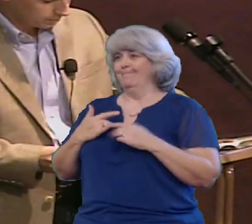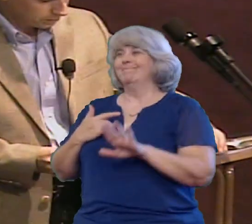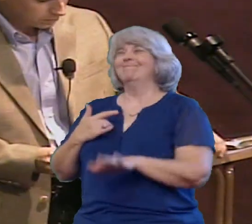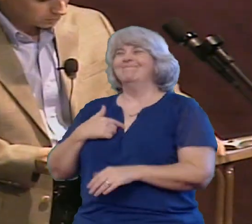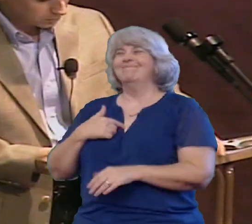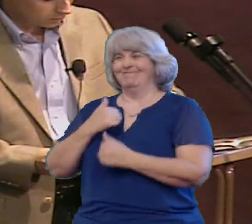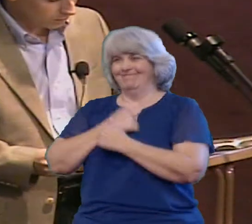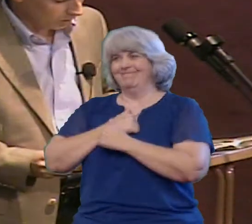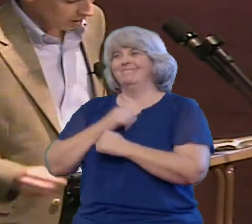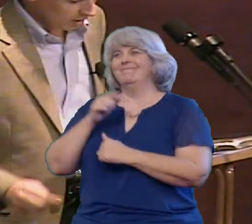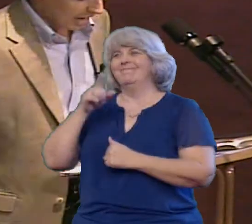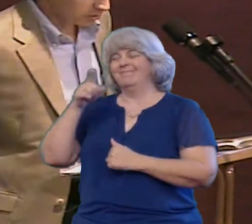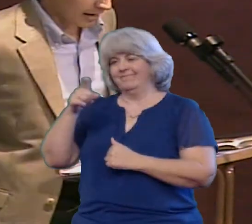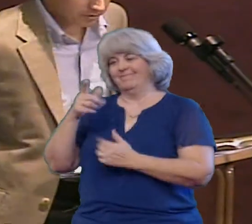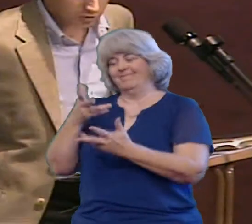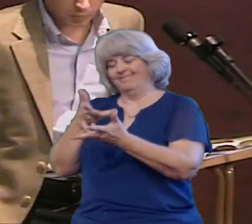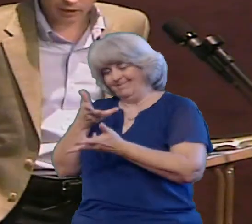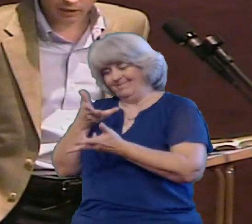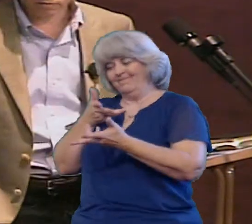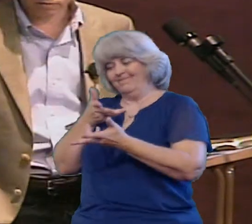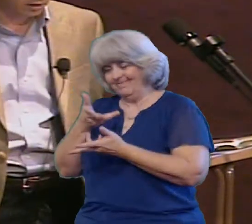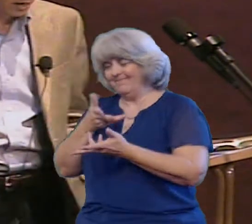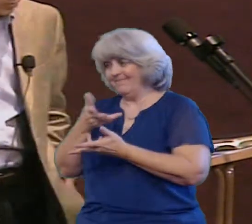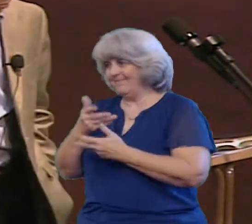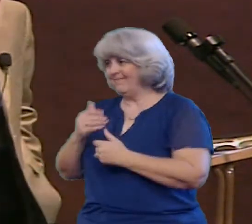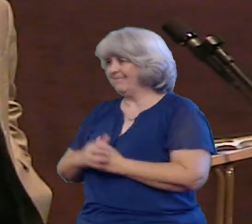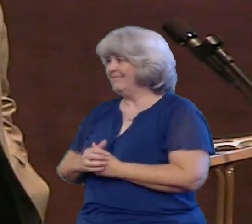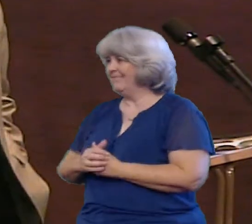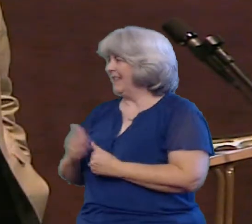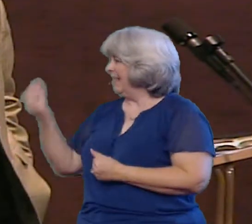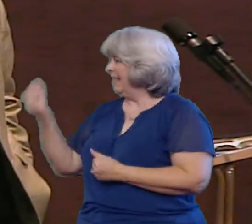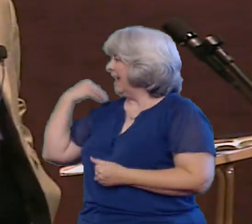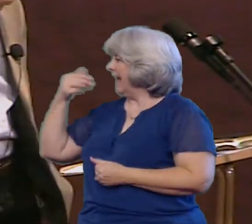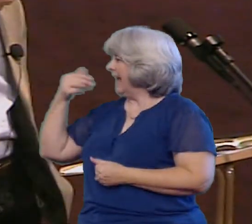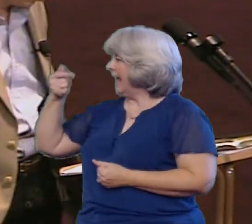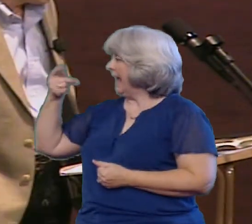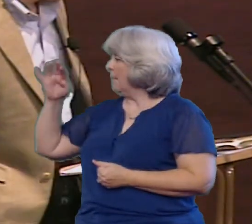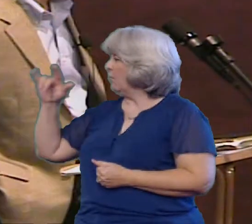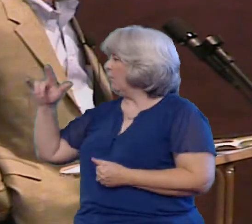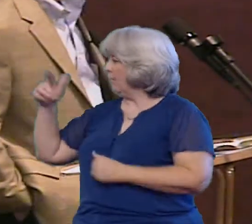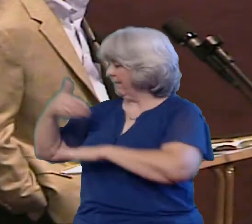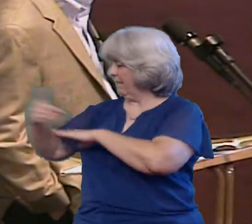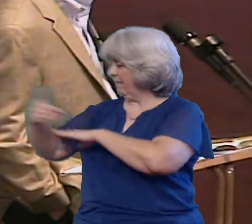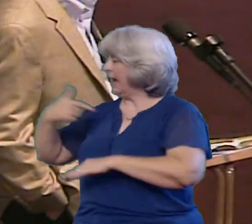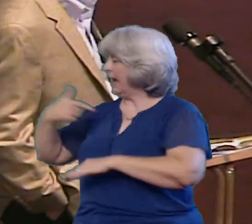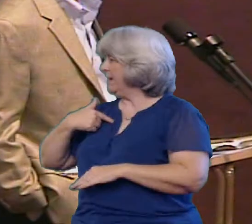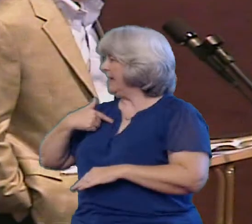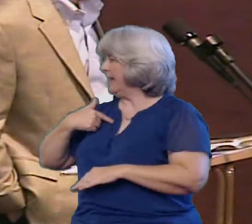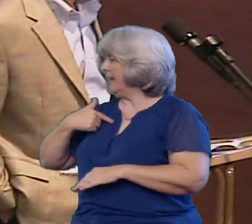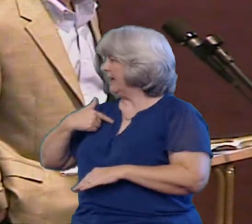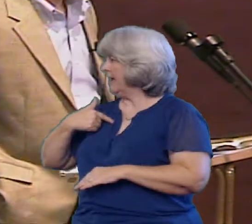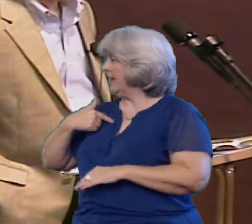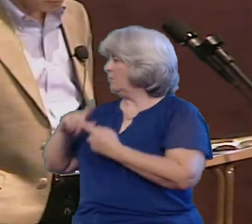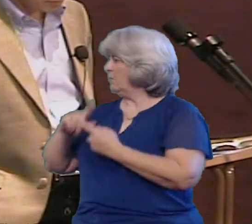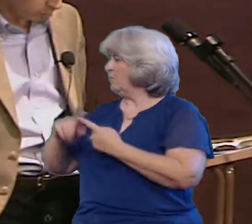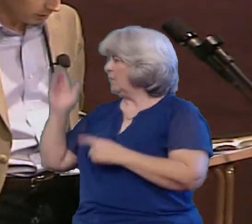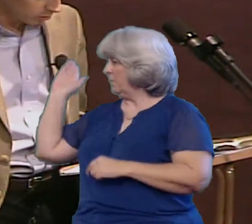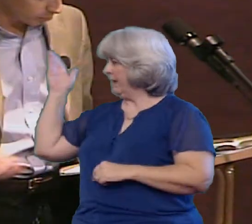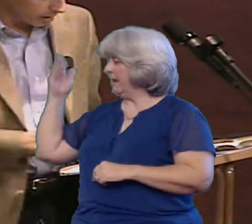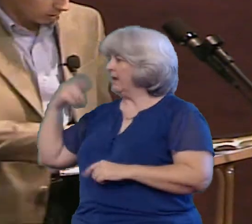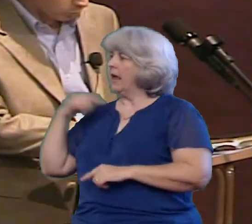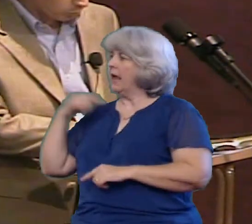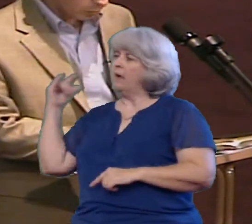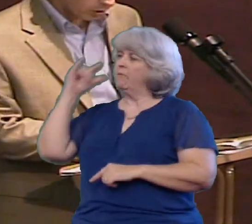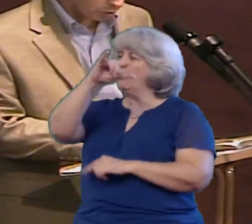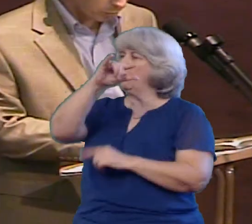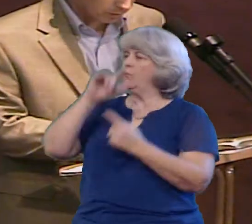them? I was asked to speak at an event in April Flew out to Minneapolis, Minnesota I was asked to speak to